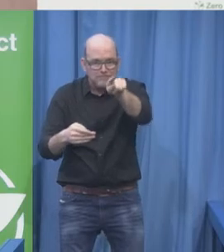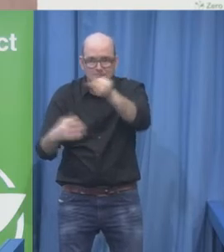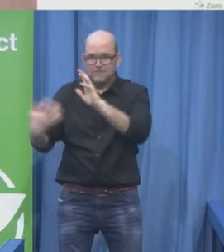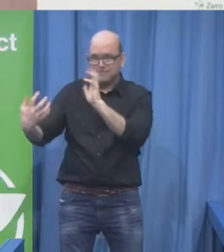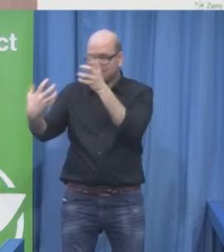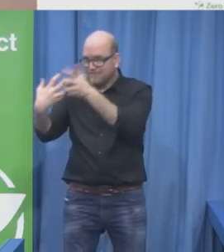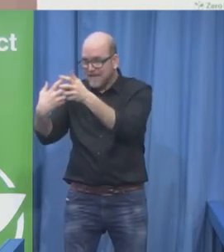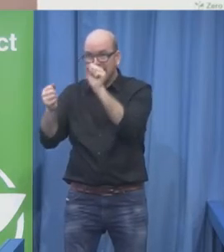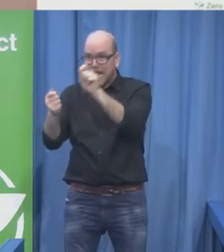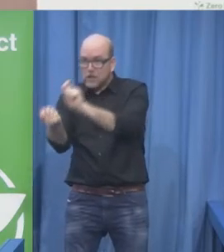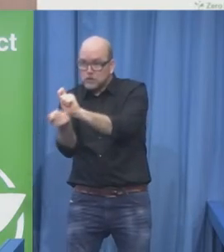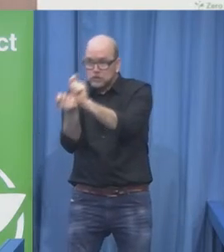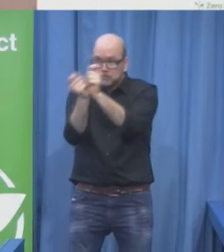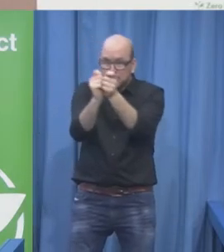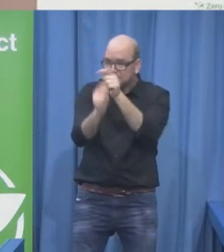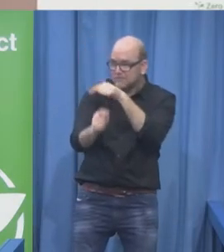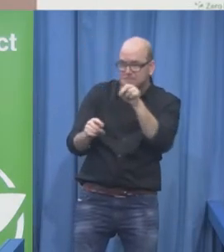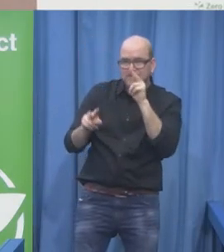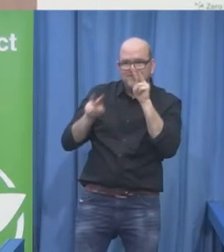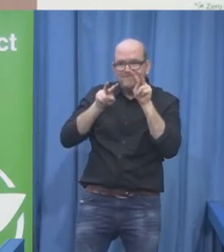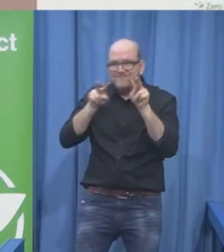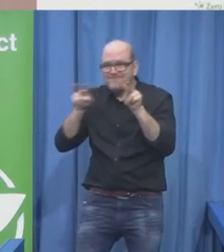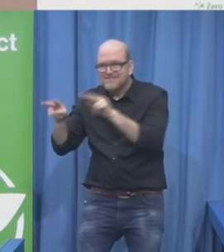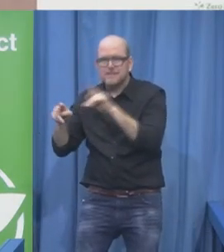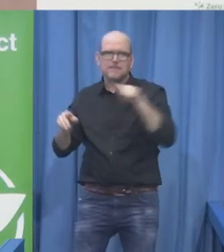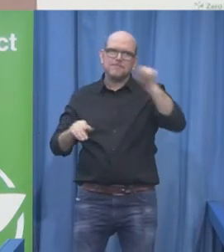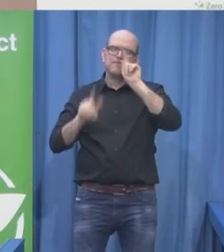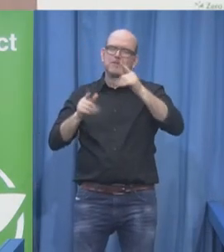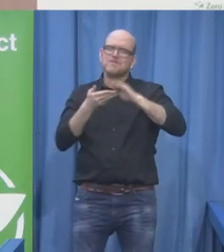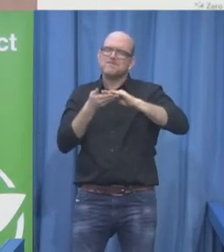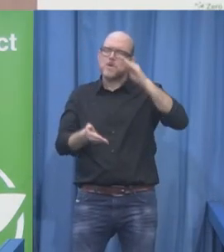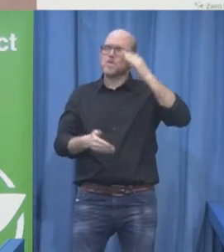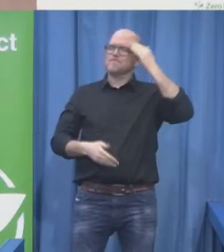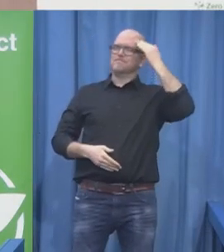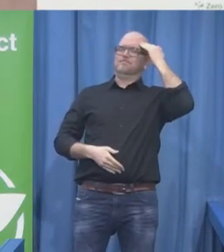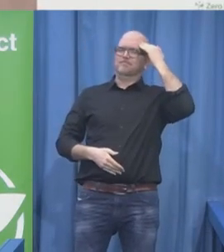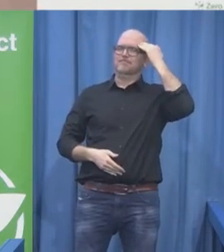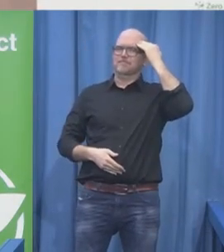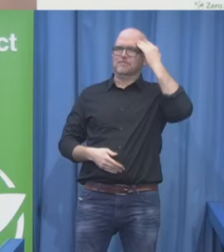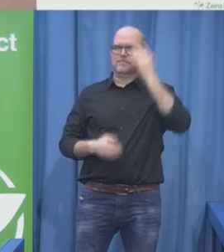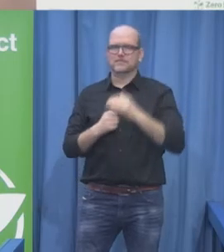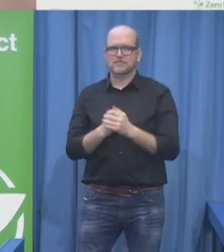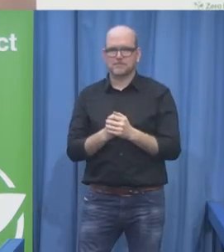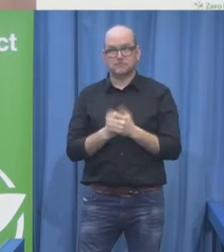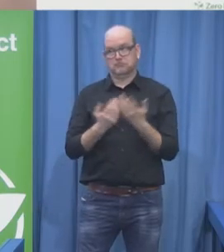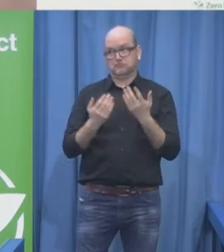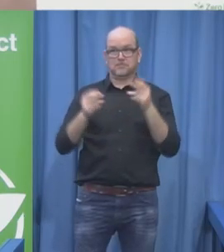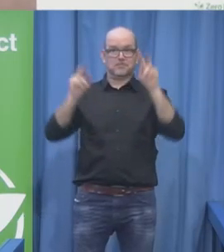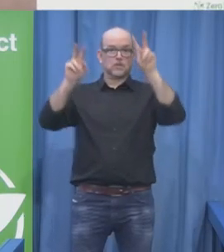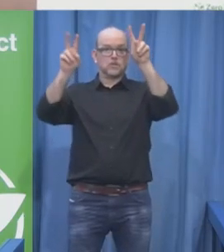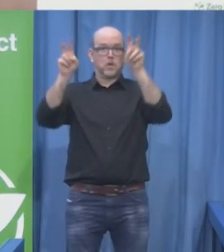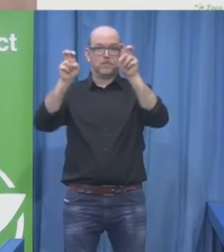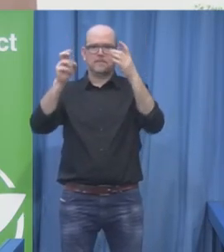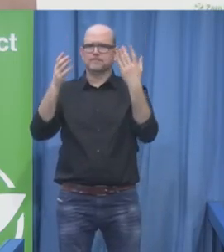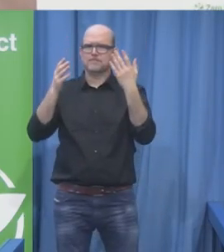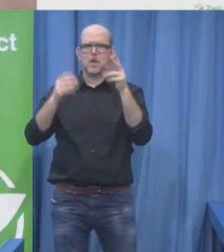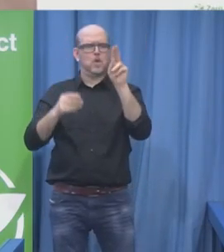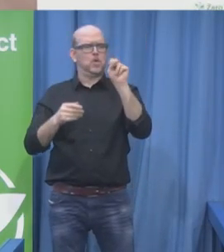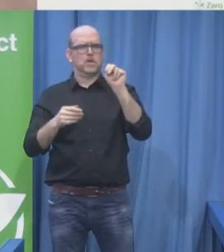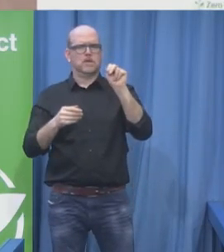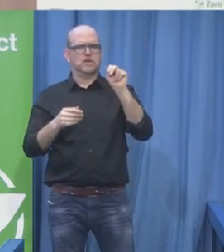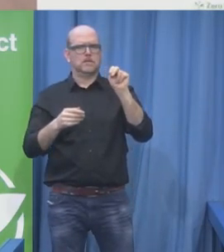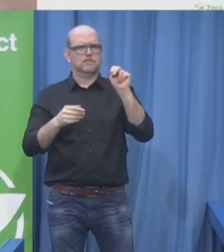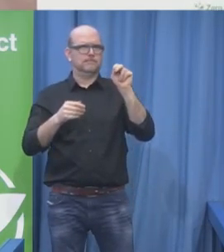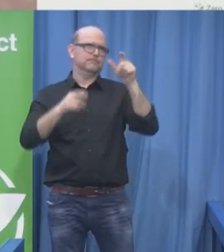ECOSOC, I won't go into details, but it's the theme of the Economic and Social Council of Ministers of the United Nations, which